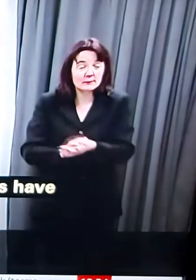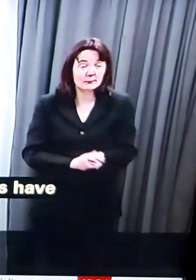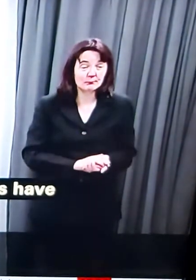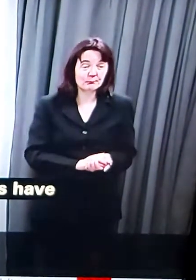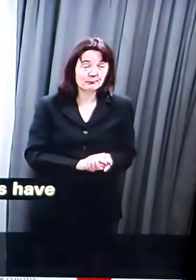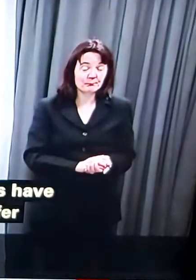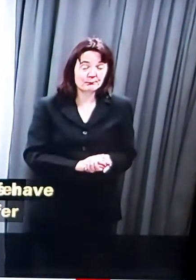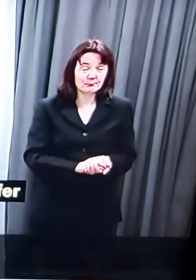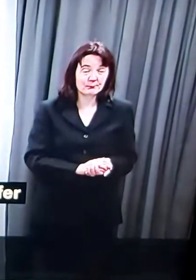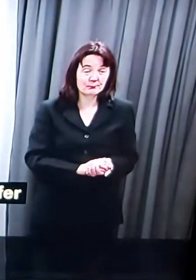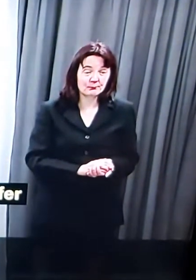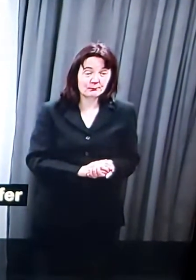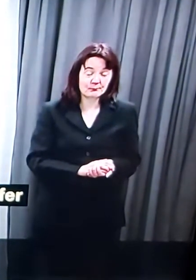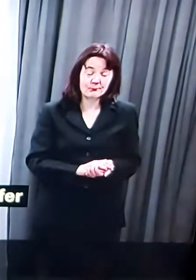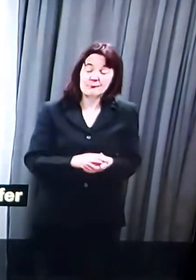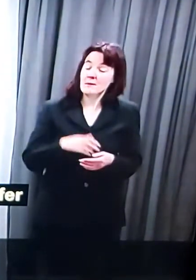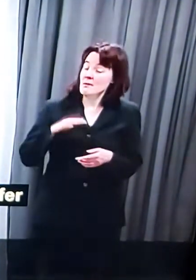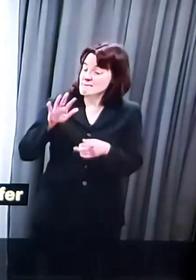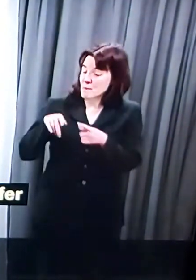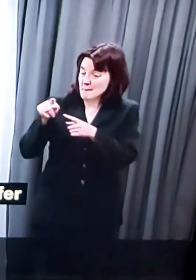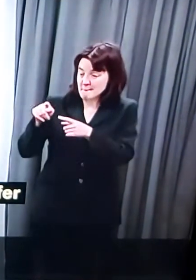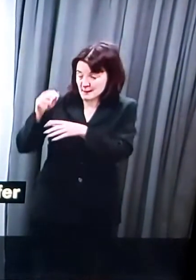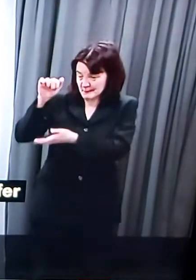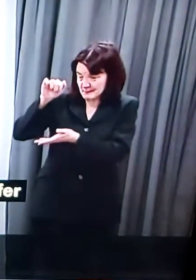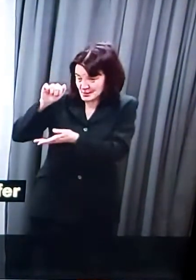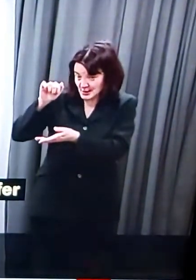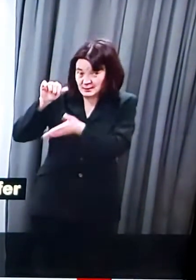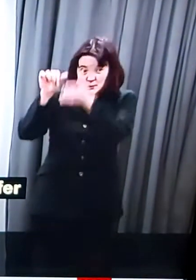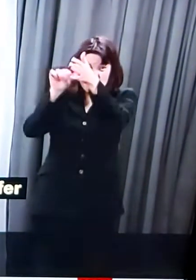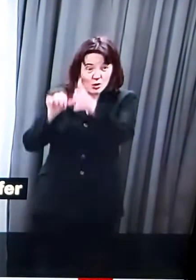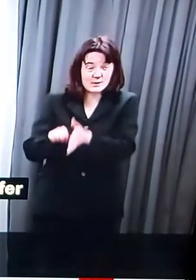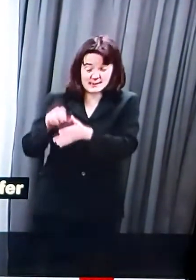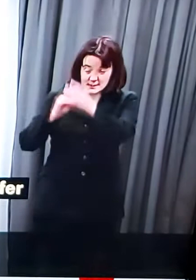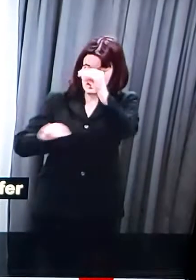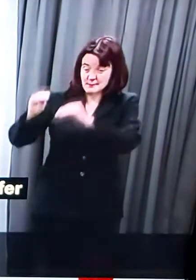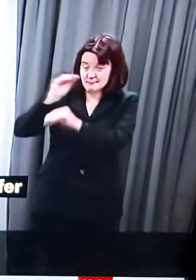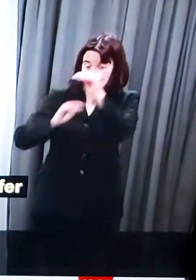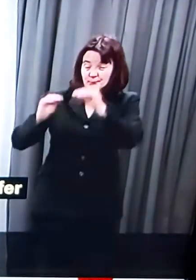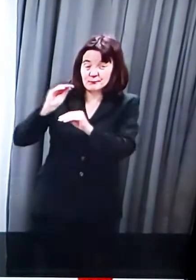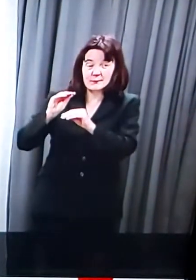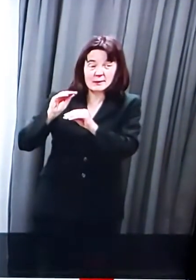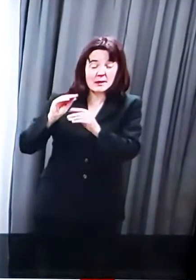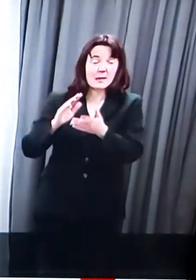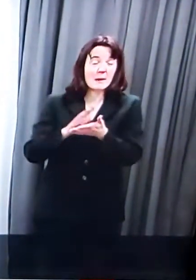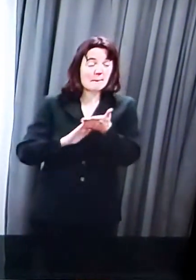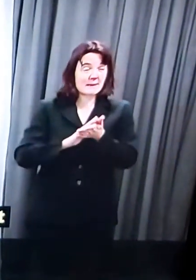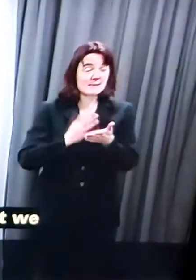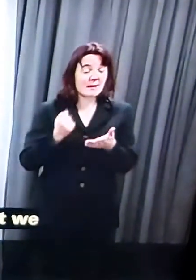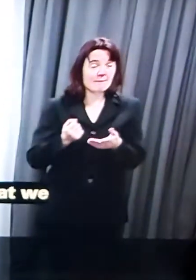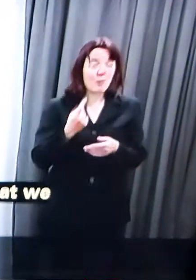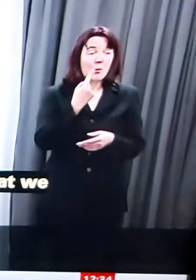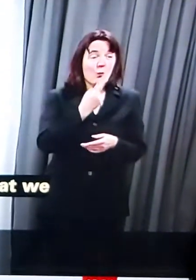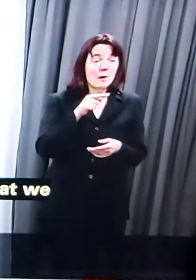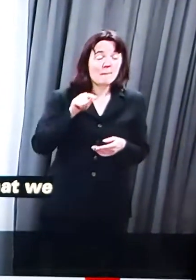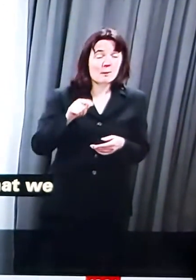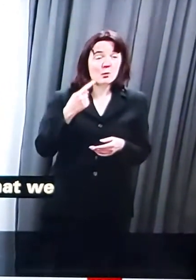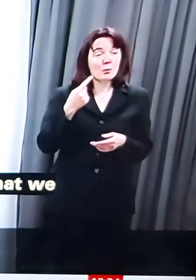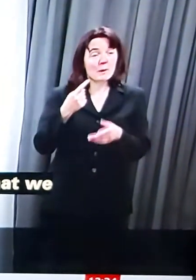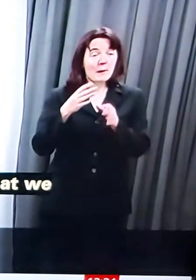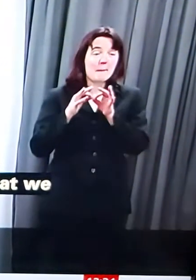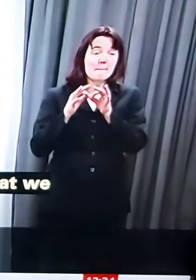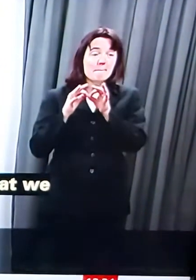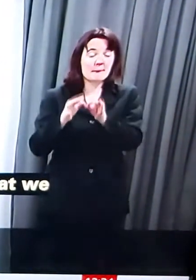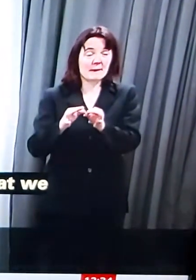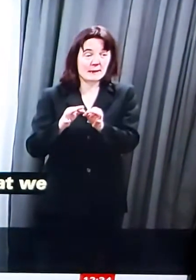And the result of that reprioritisation exercise is that we have a £1.1 billion to